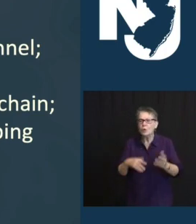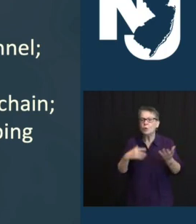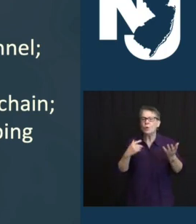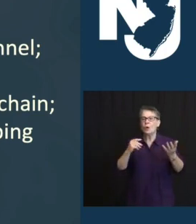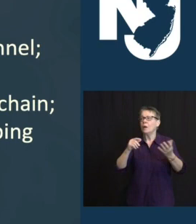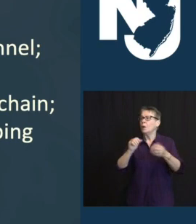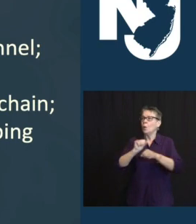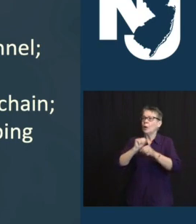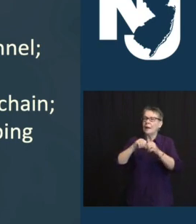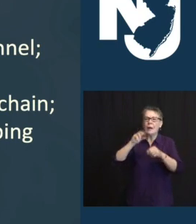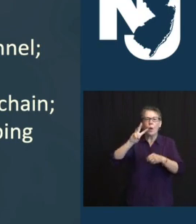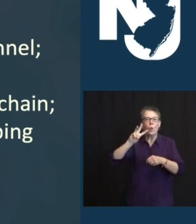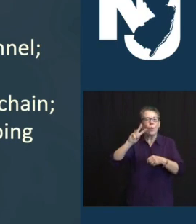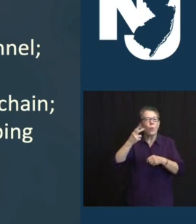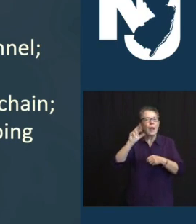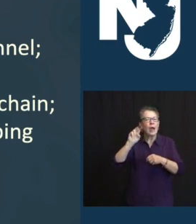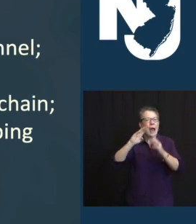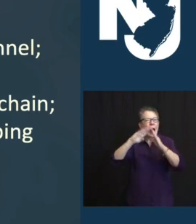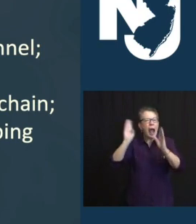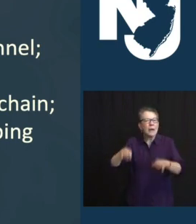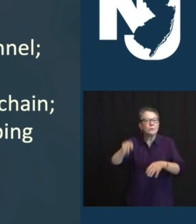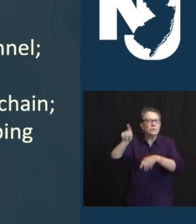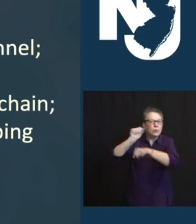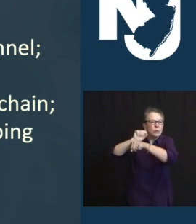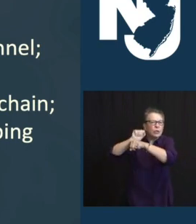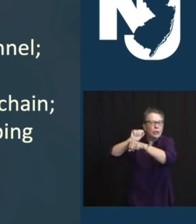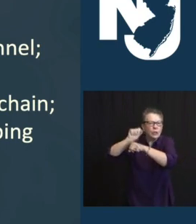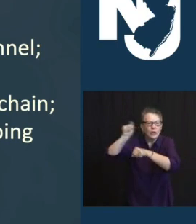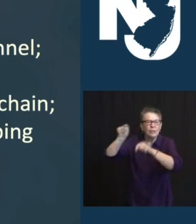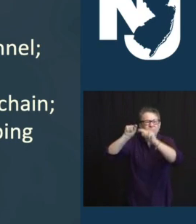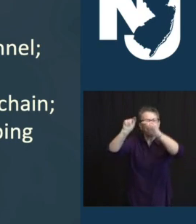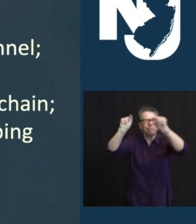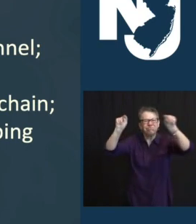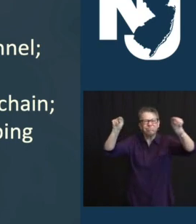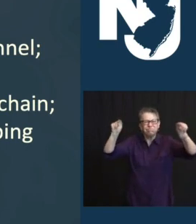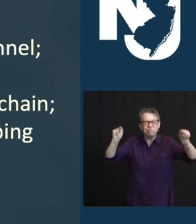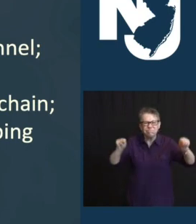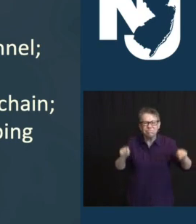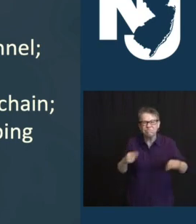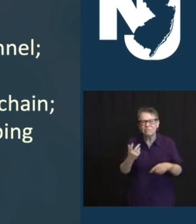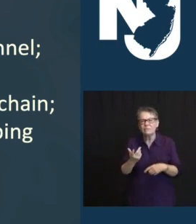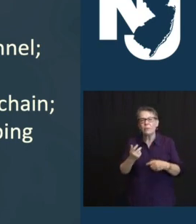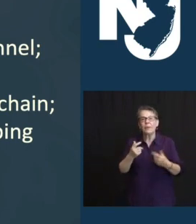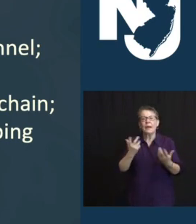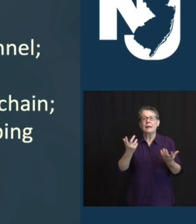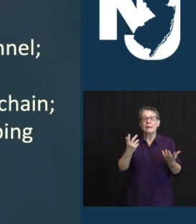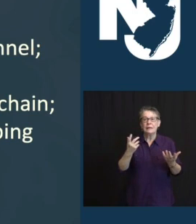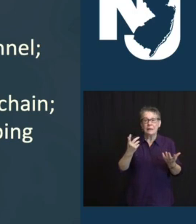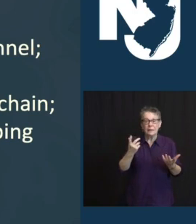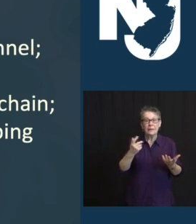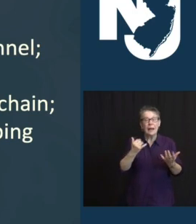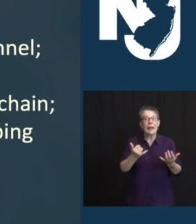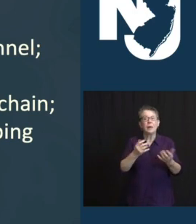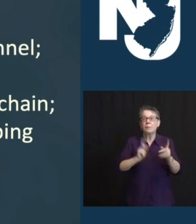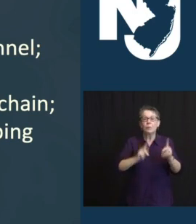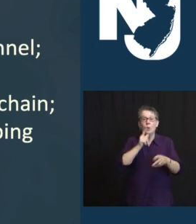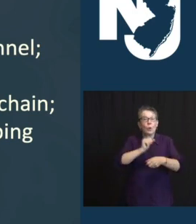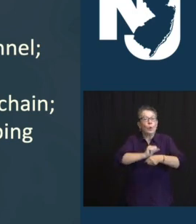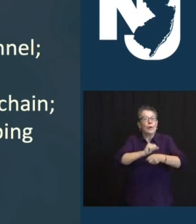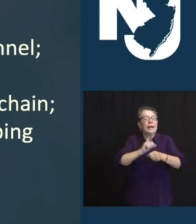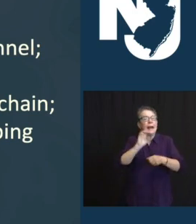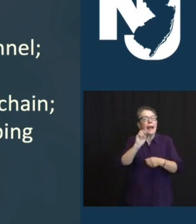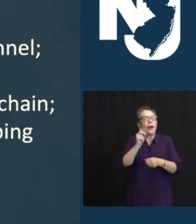WILL INCLUDE LONGSHORE MEN AND WOMEN, REMAINING ELDER CARE WORKERS, HOSPITALITY WORKERS, ELECTIONS